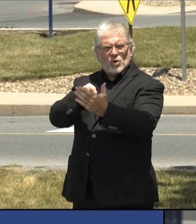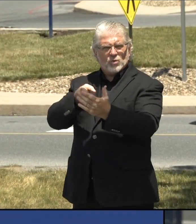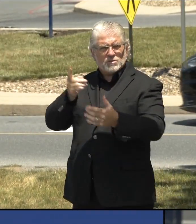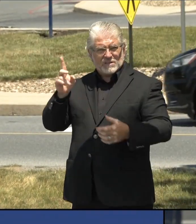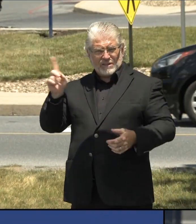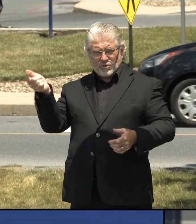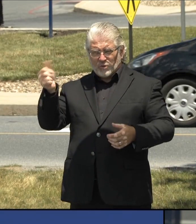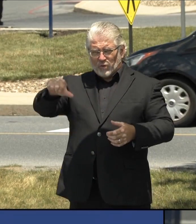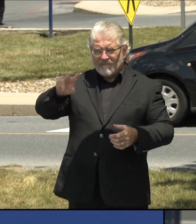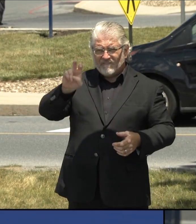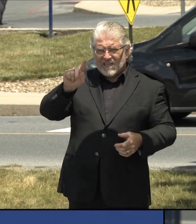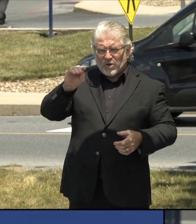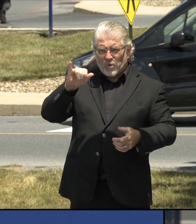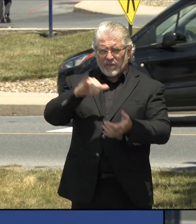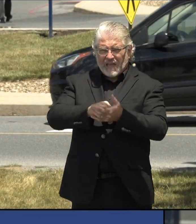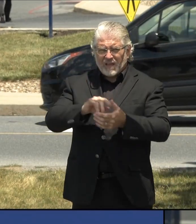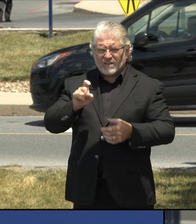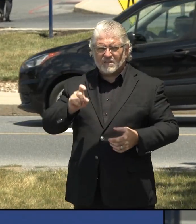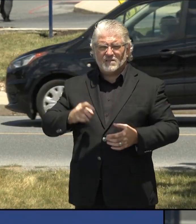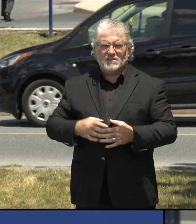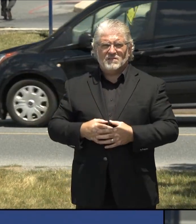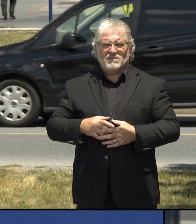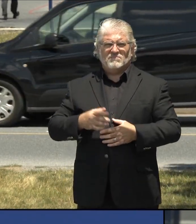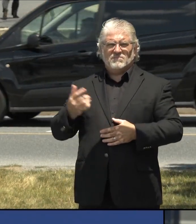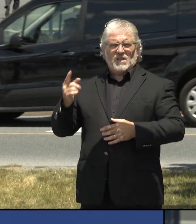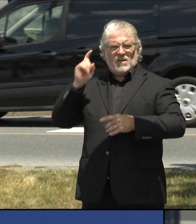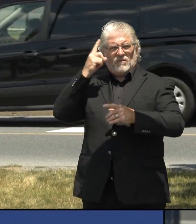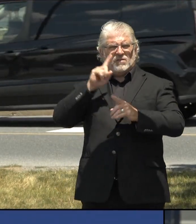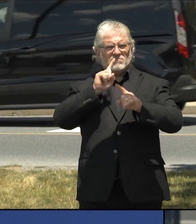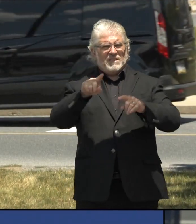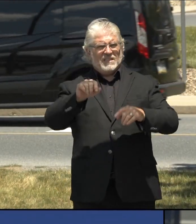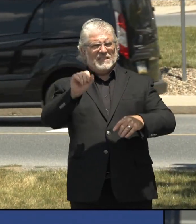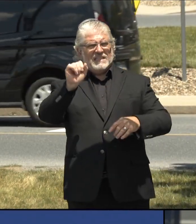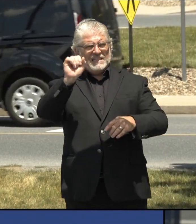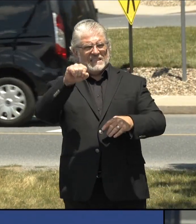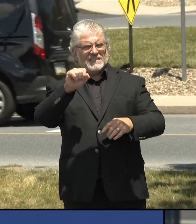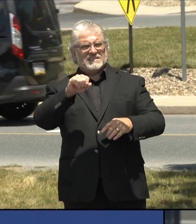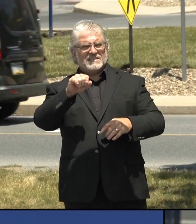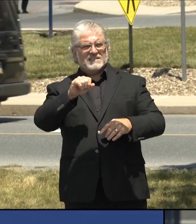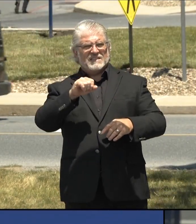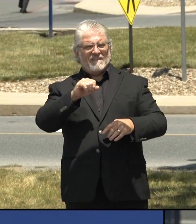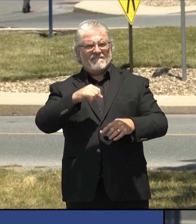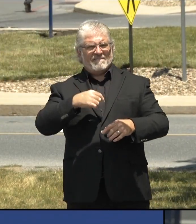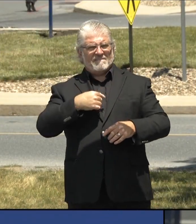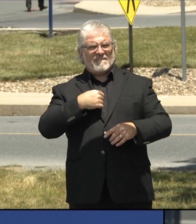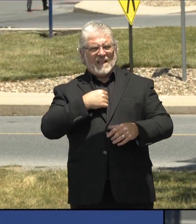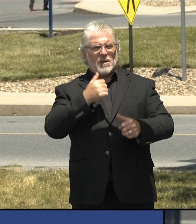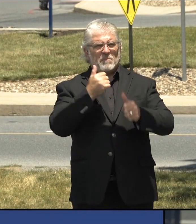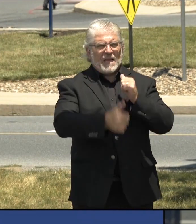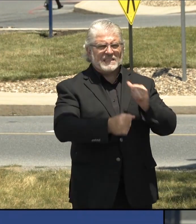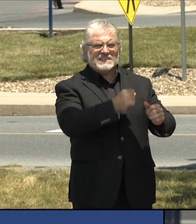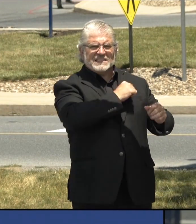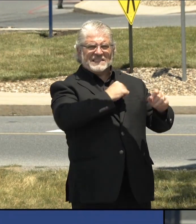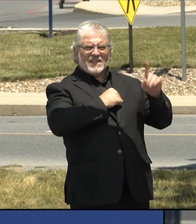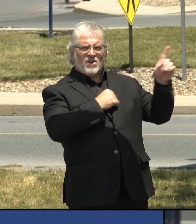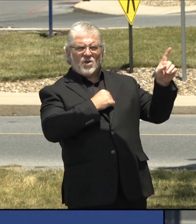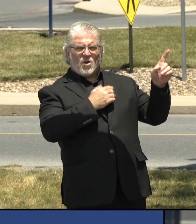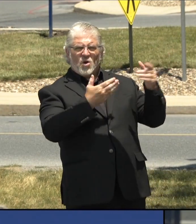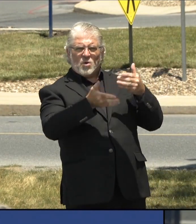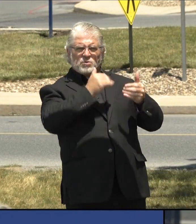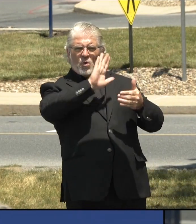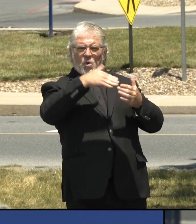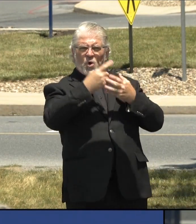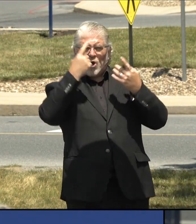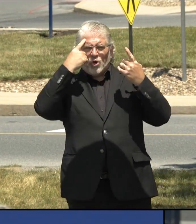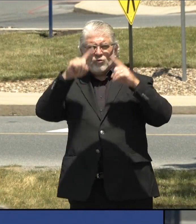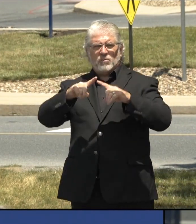what we really need is, is give me the ability that passed the Senate almost, I think unanimously and, and was held up by the Speaker in